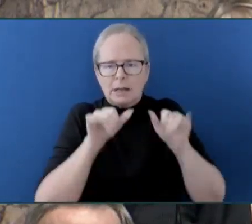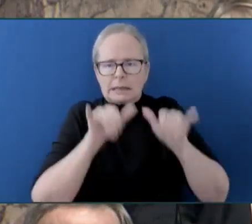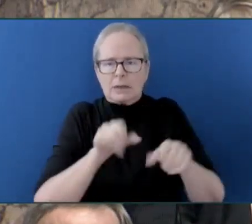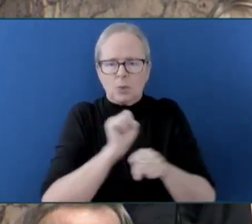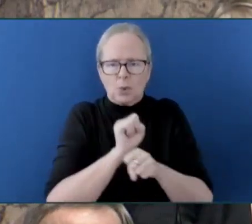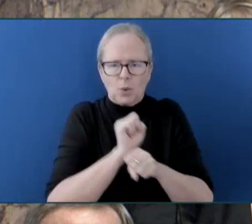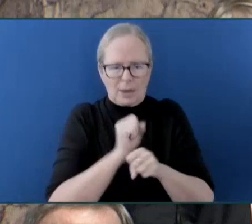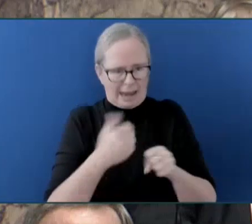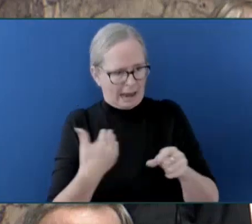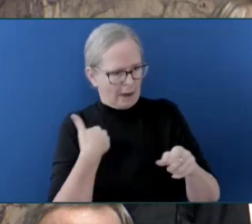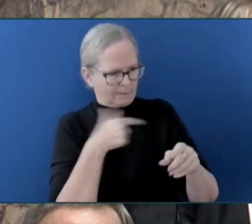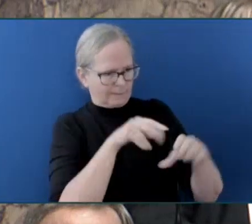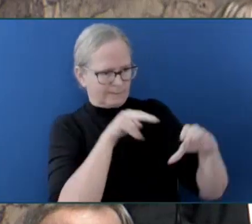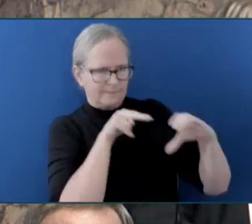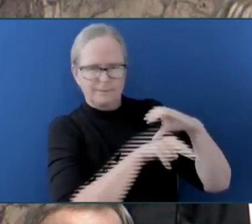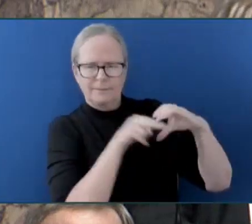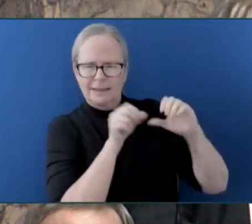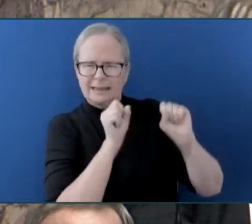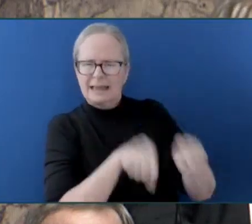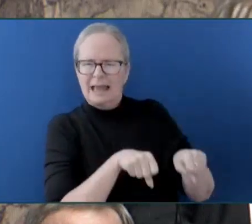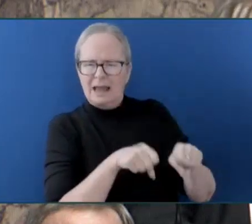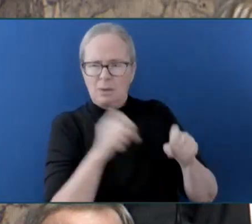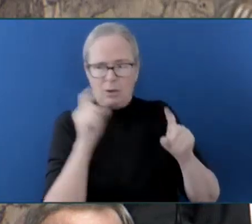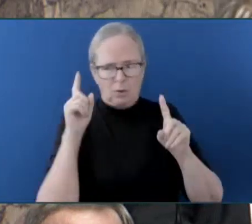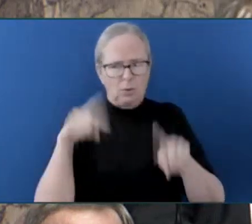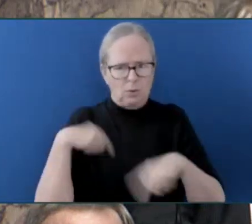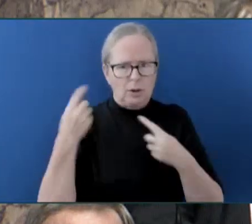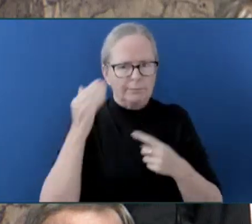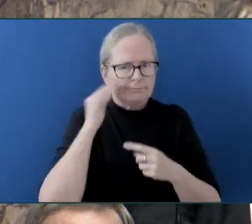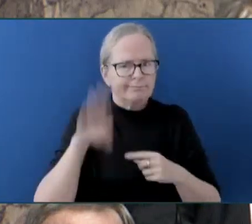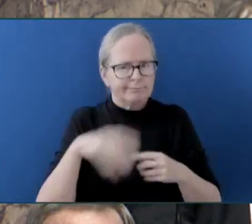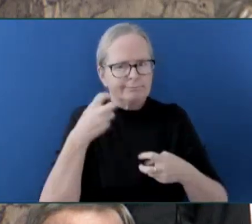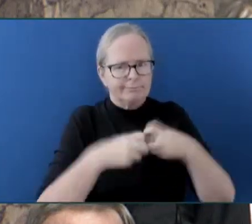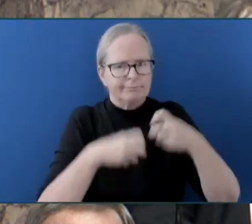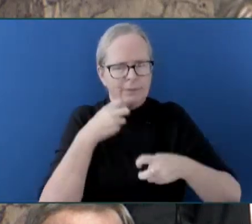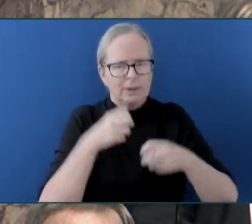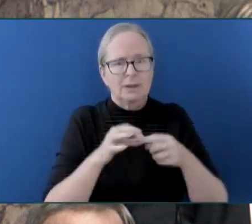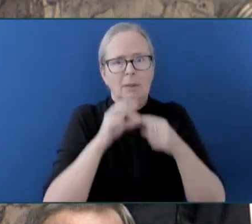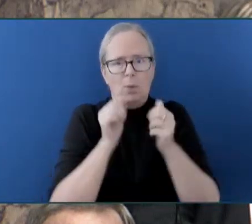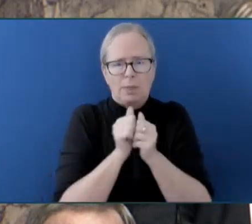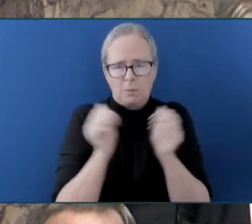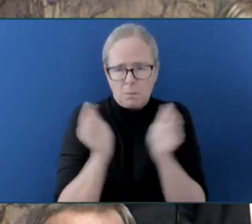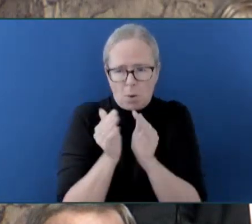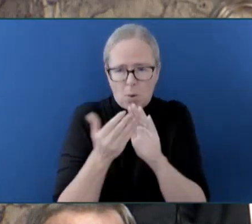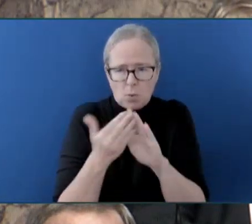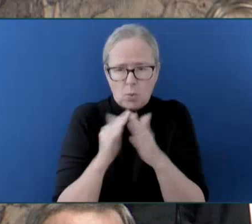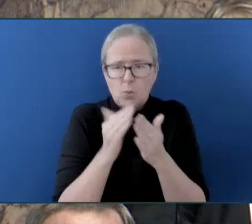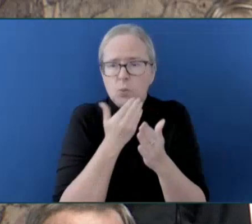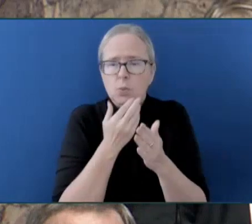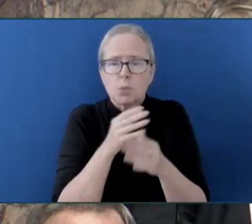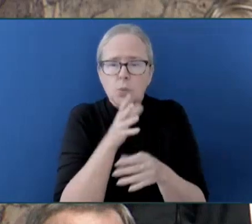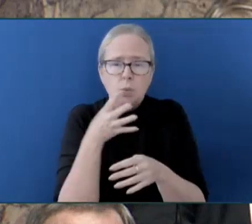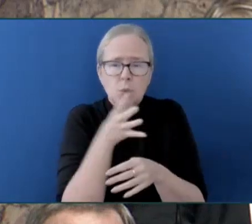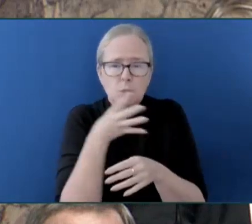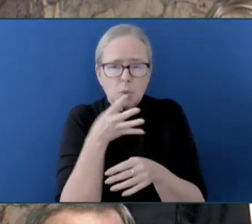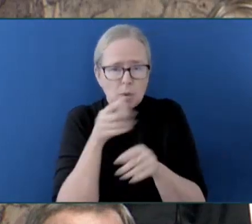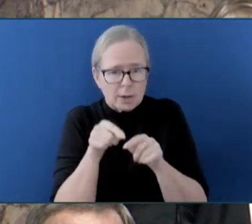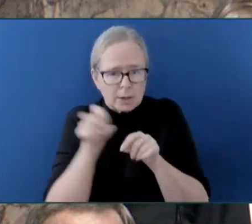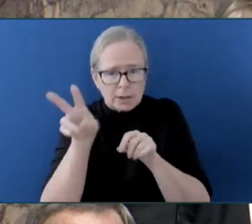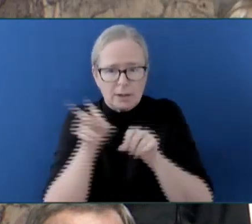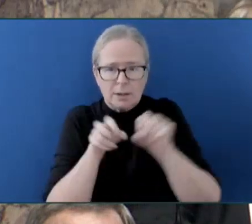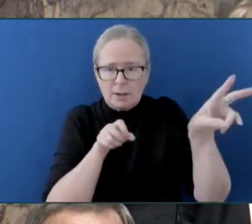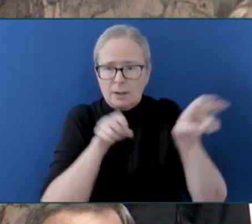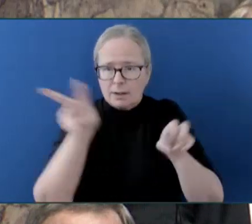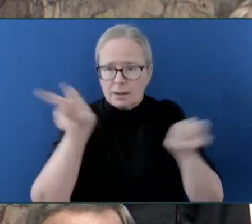workers is a problem in rural areas, including Kitimat. We're hoping the proposed CT scanner will persuade more doctors to take up practice